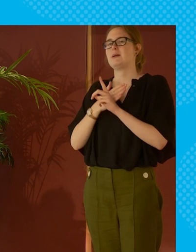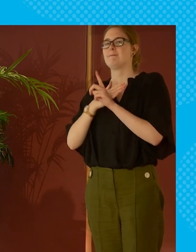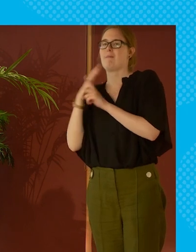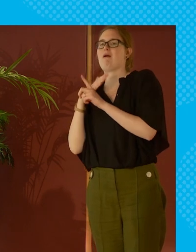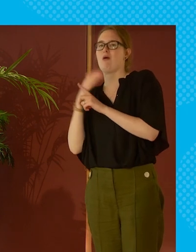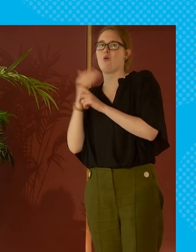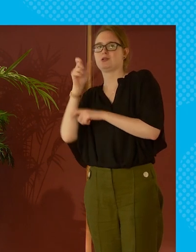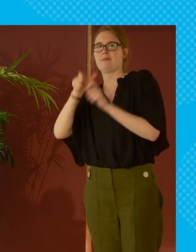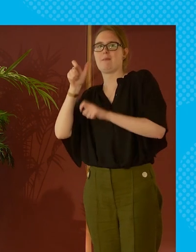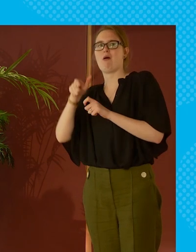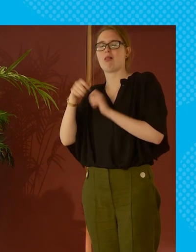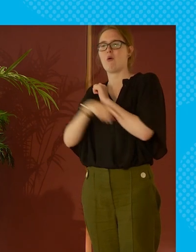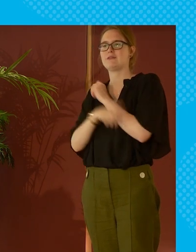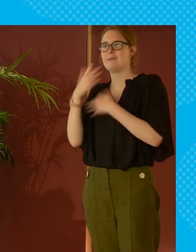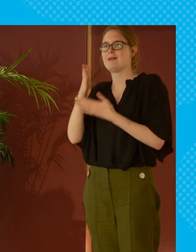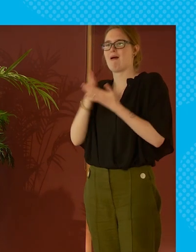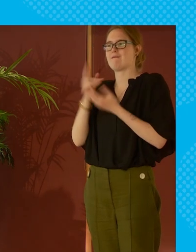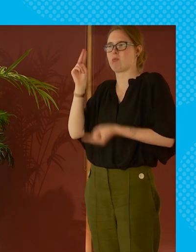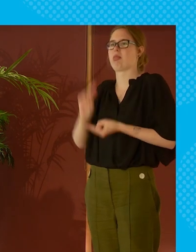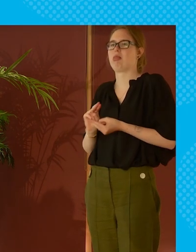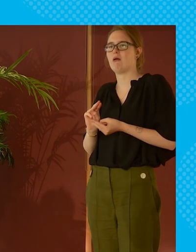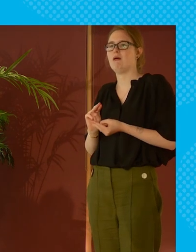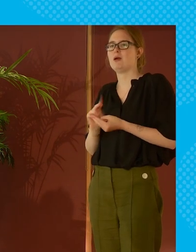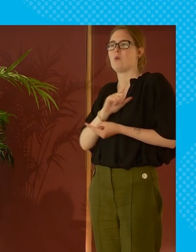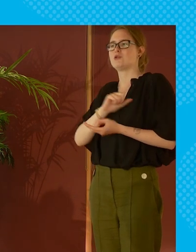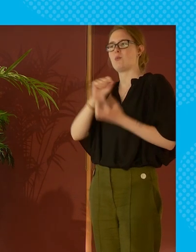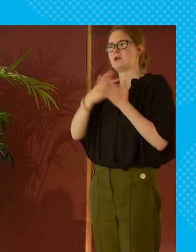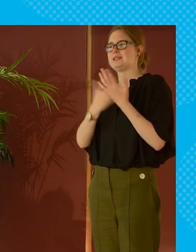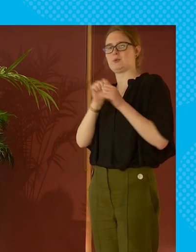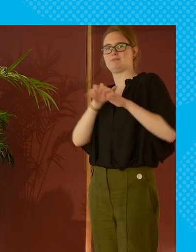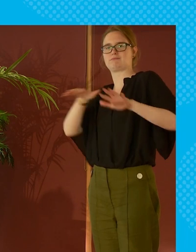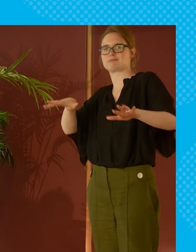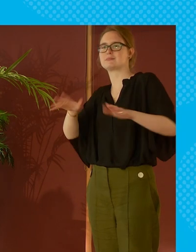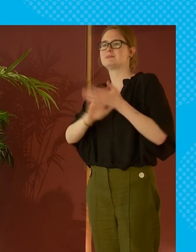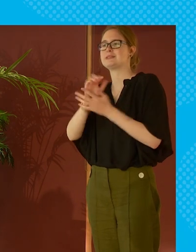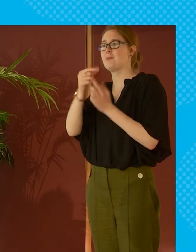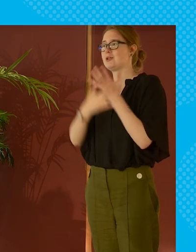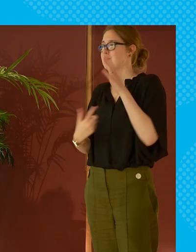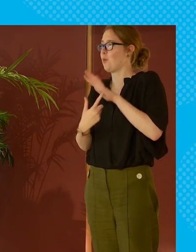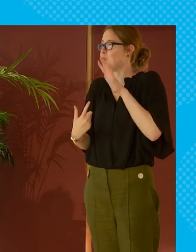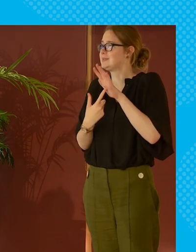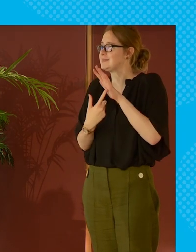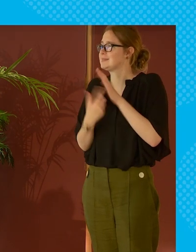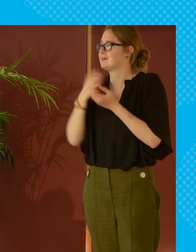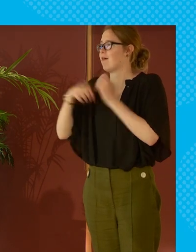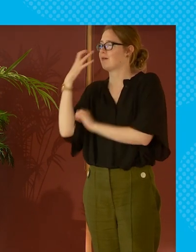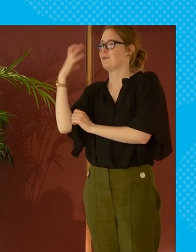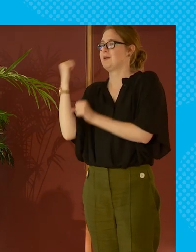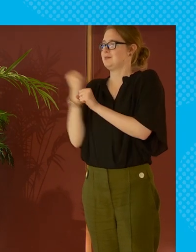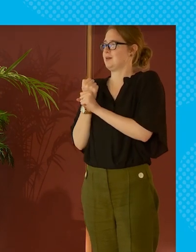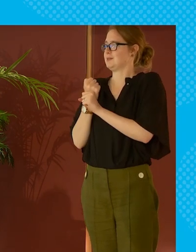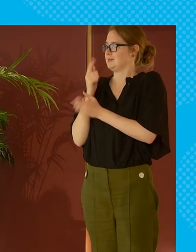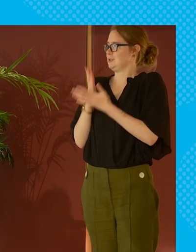pensioner poverty if want to call it that or older people poverty because of the policies we enacted which shows that policies matter what governments